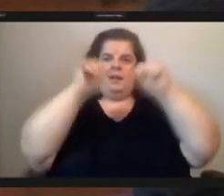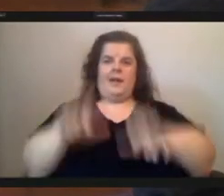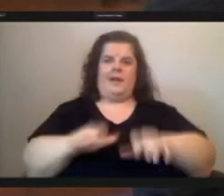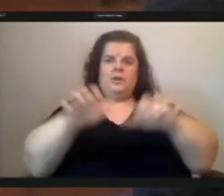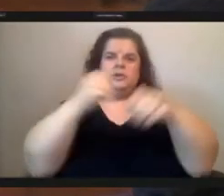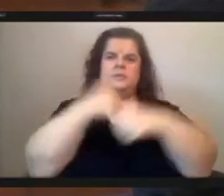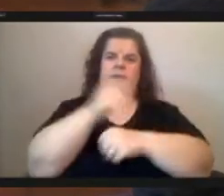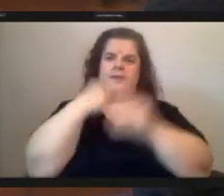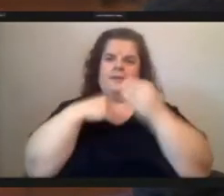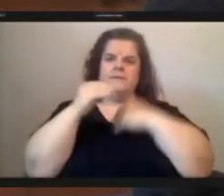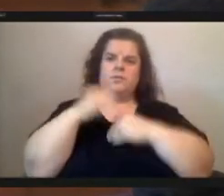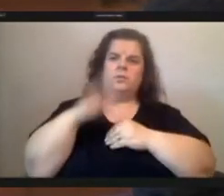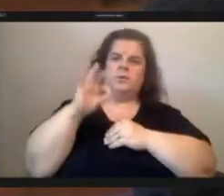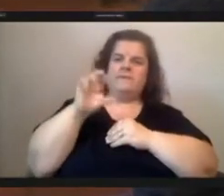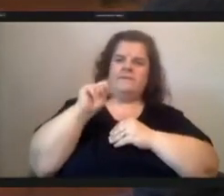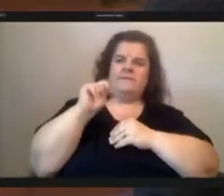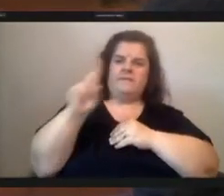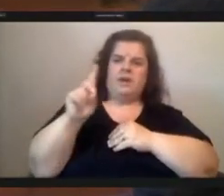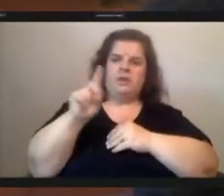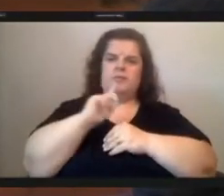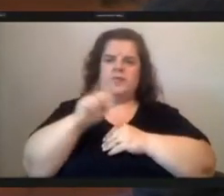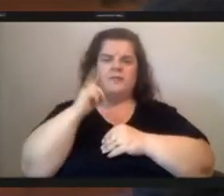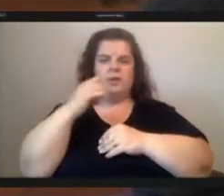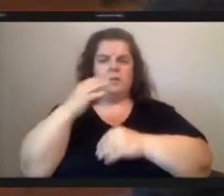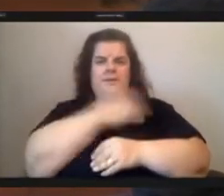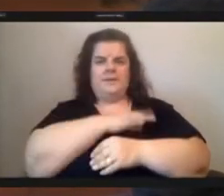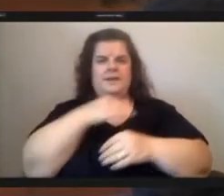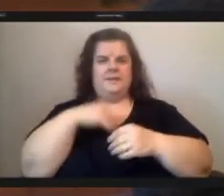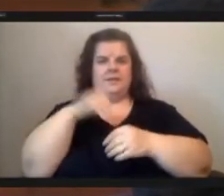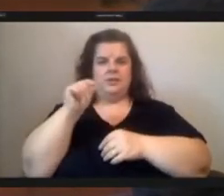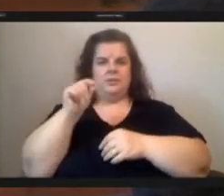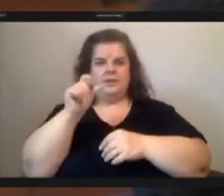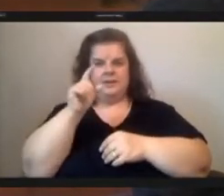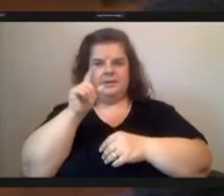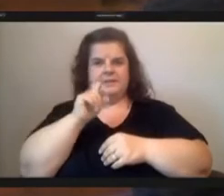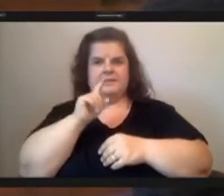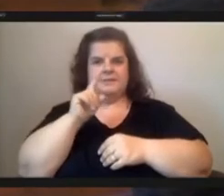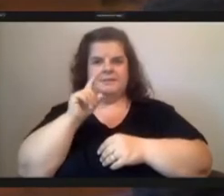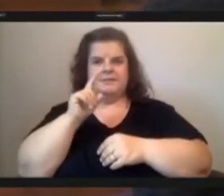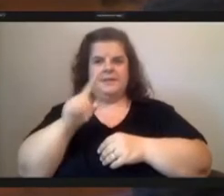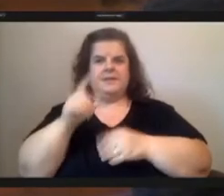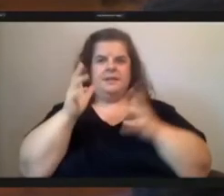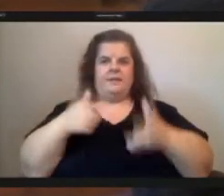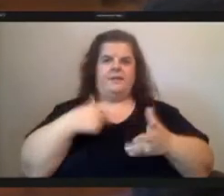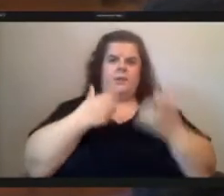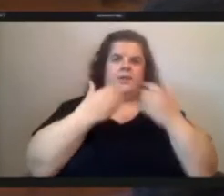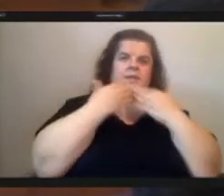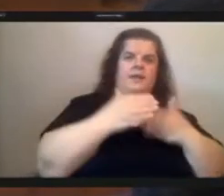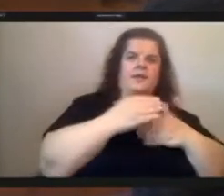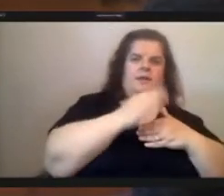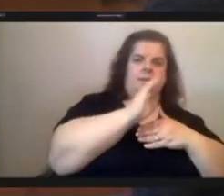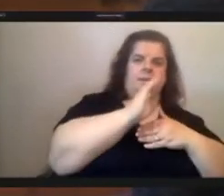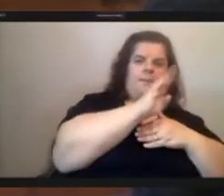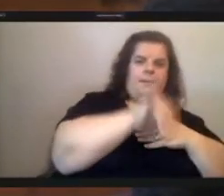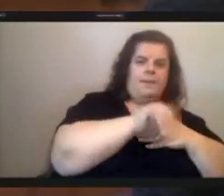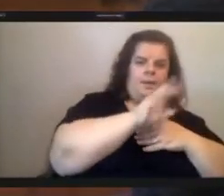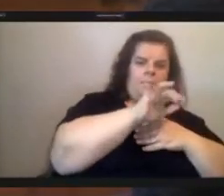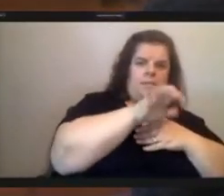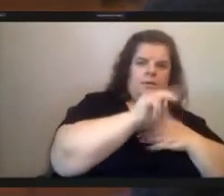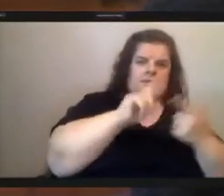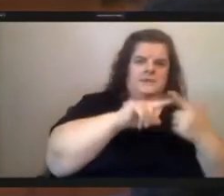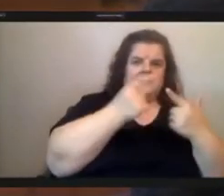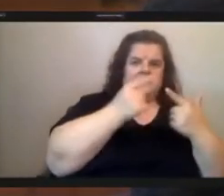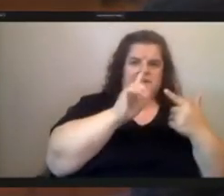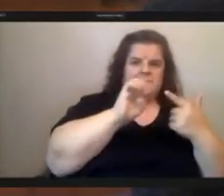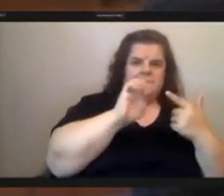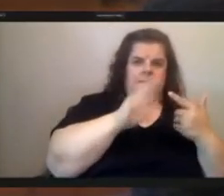for pittsburgh i have 20 seconds left so i want to thank you erica strasberger i want to thank you bobby wilson i want to thank you deb gross because